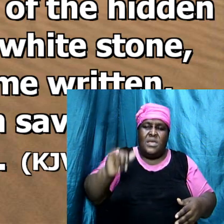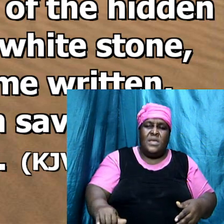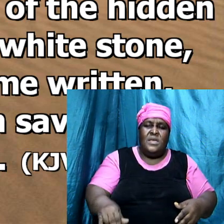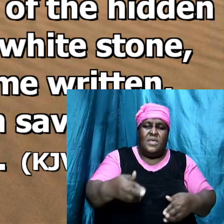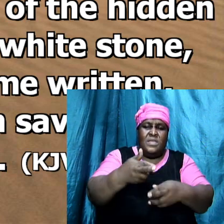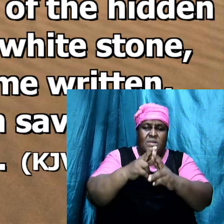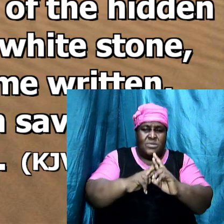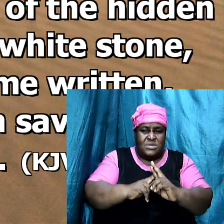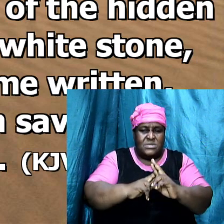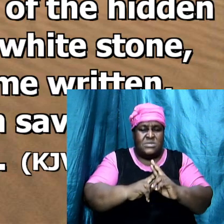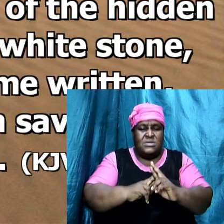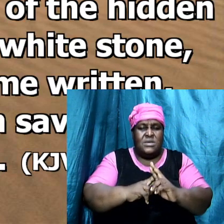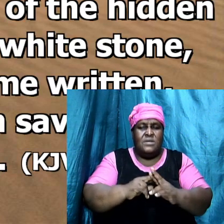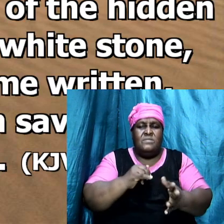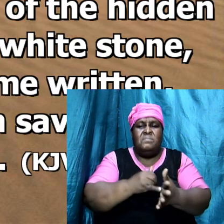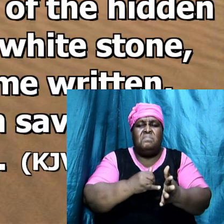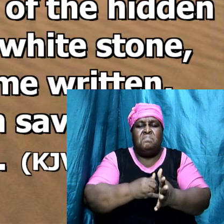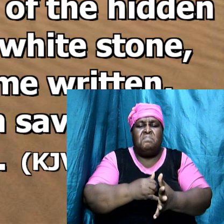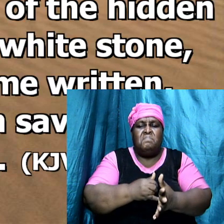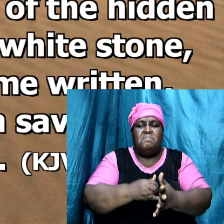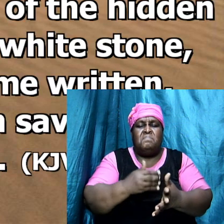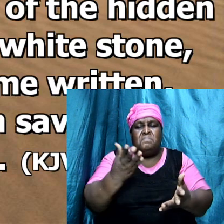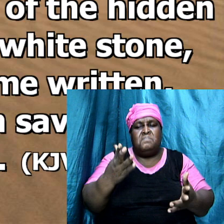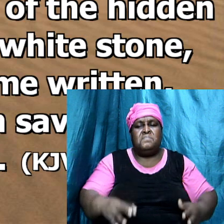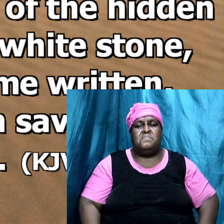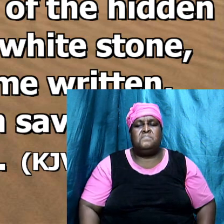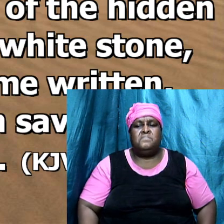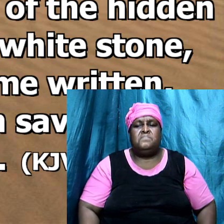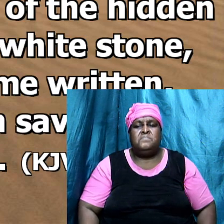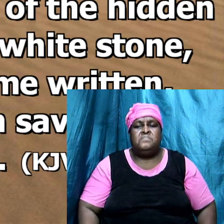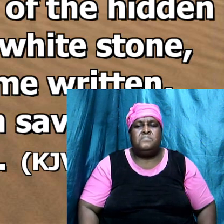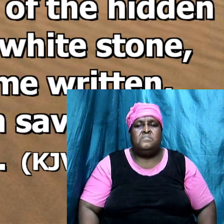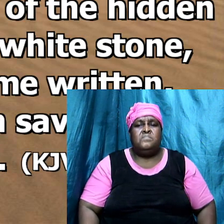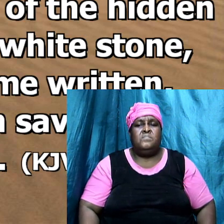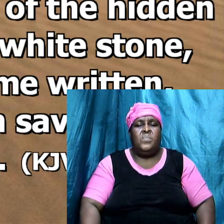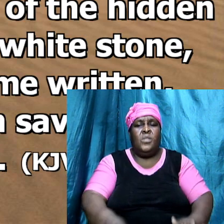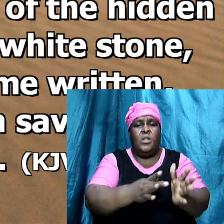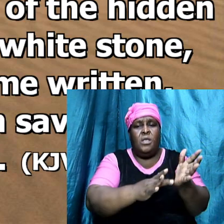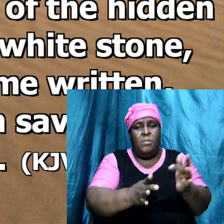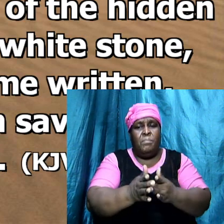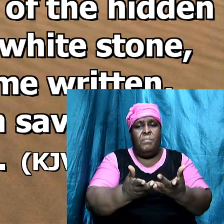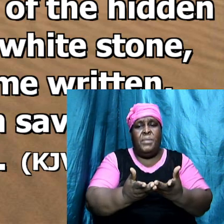receiveth it. So the Bible said that